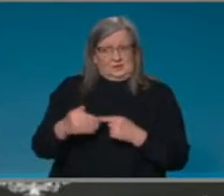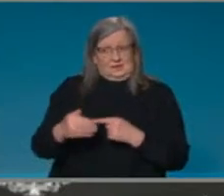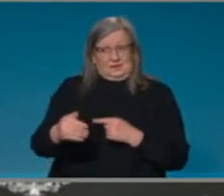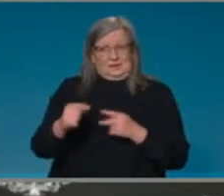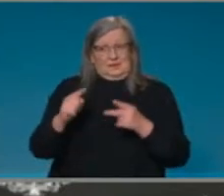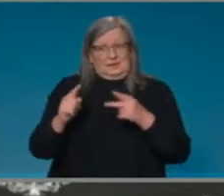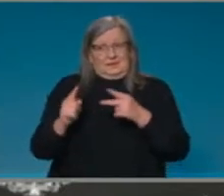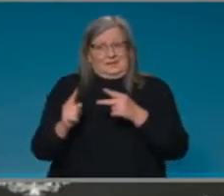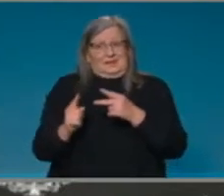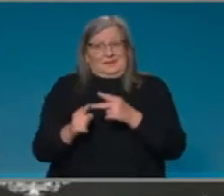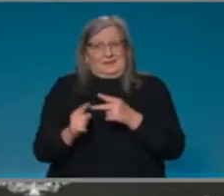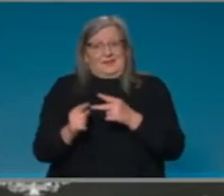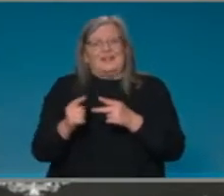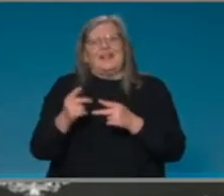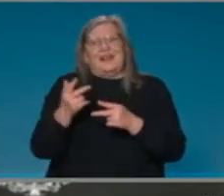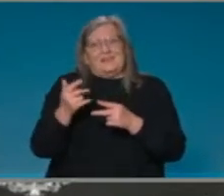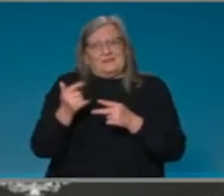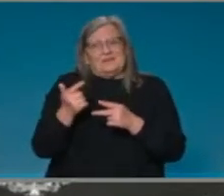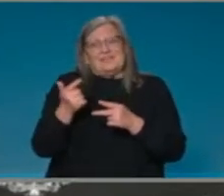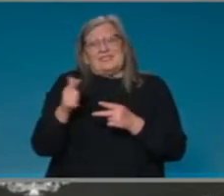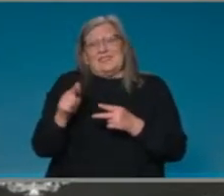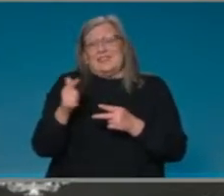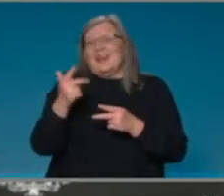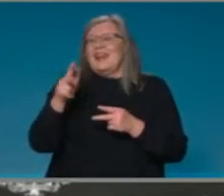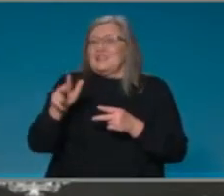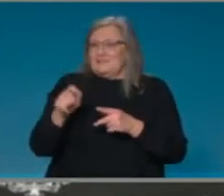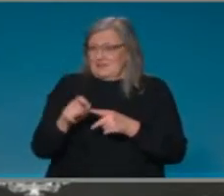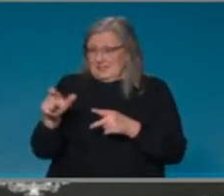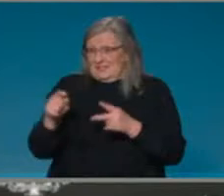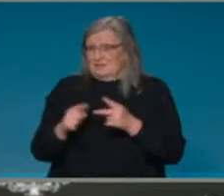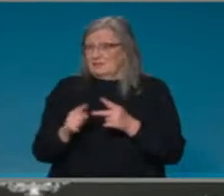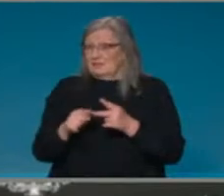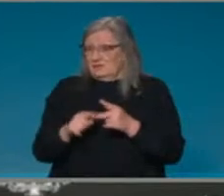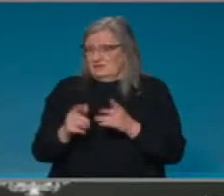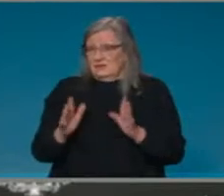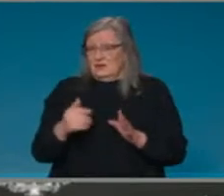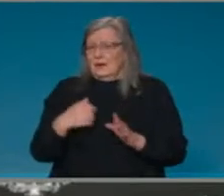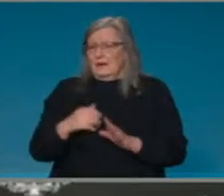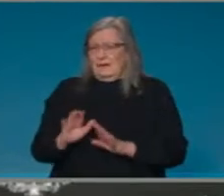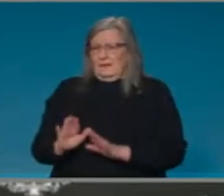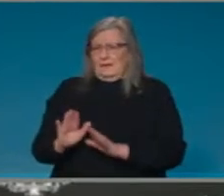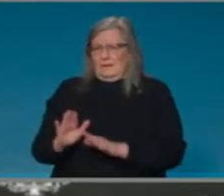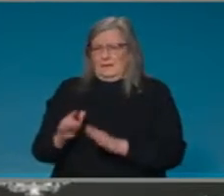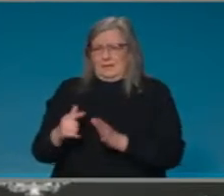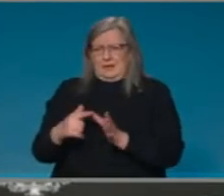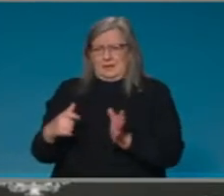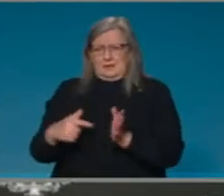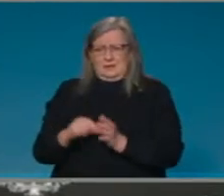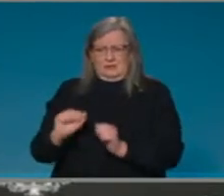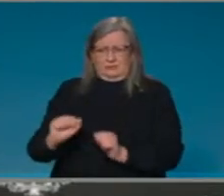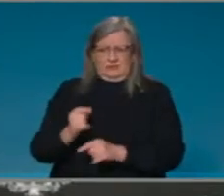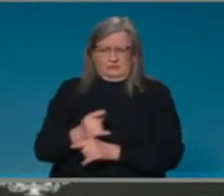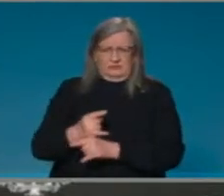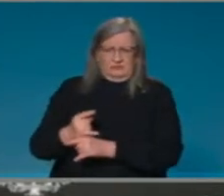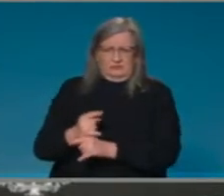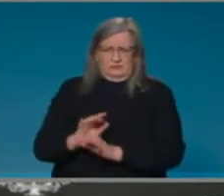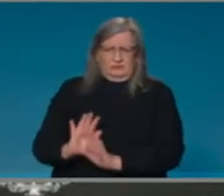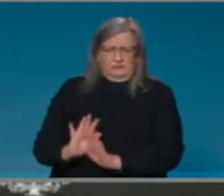% second dose rate. So I'll let the ACT government speak to their decision. But I'd rather be up front that we do respect